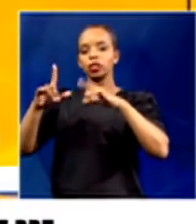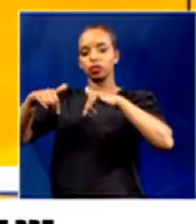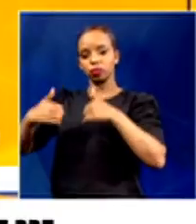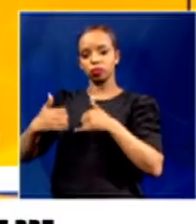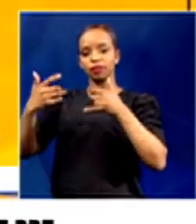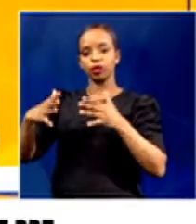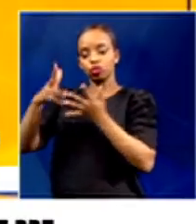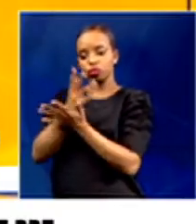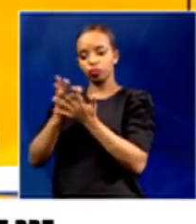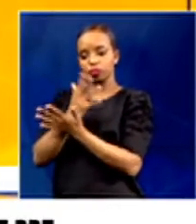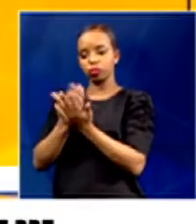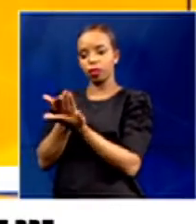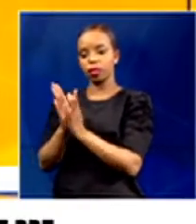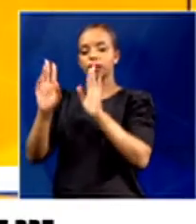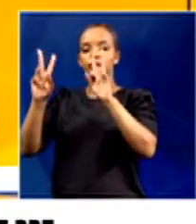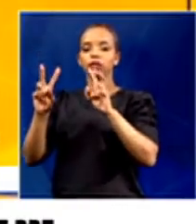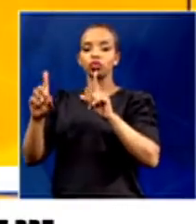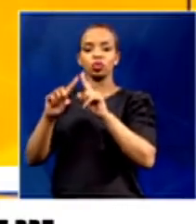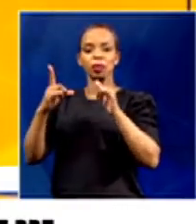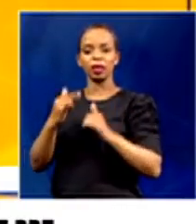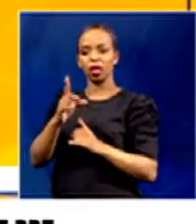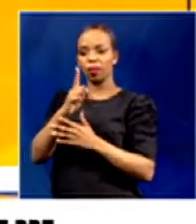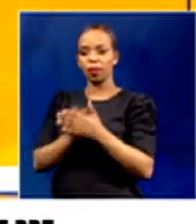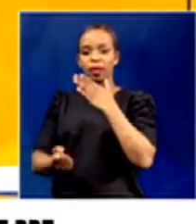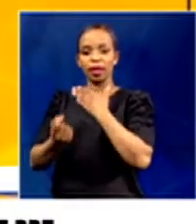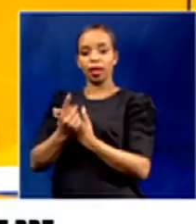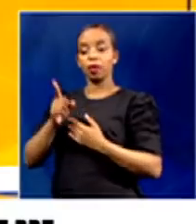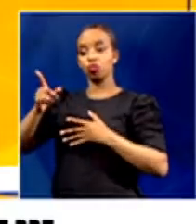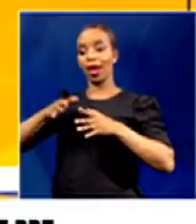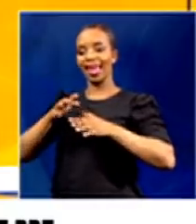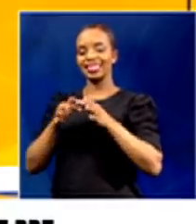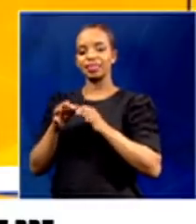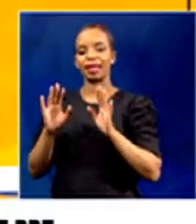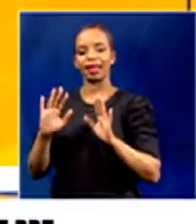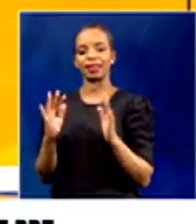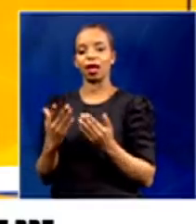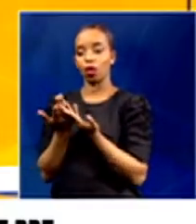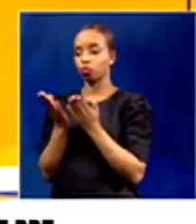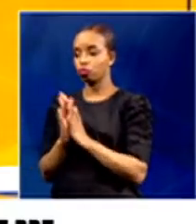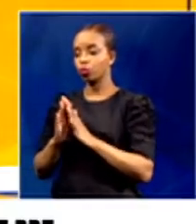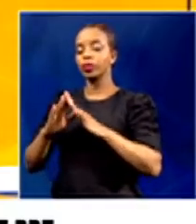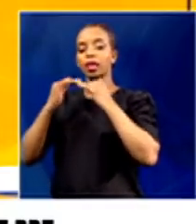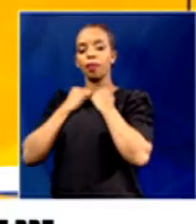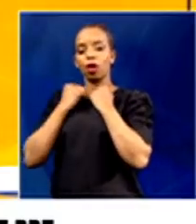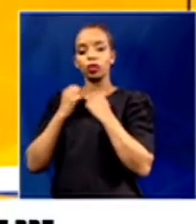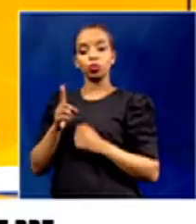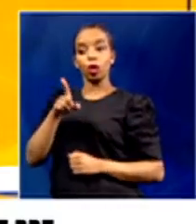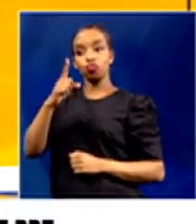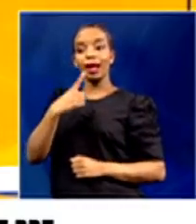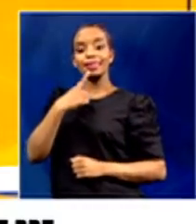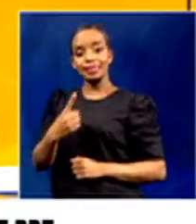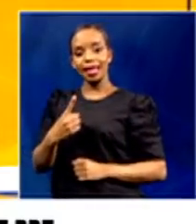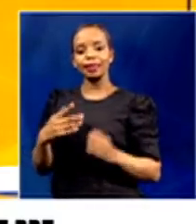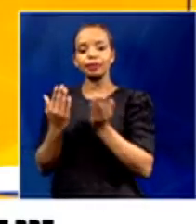And given what has happened, you know, how do you explain that to parents in terms of what you are saying in terms of the